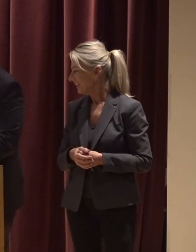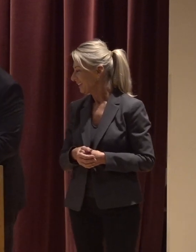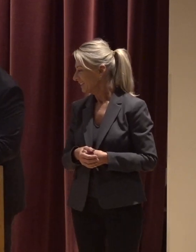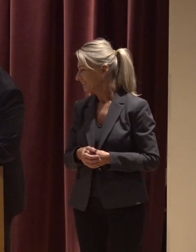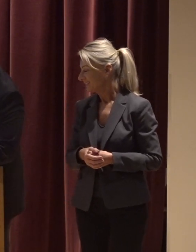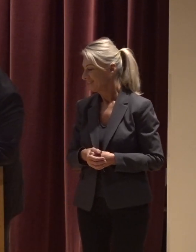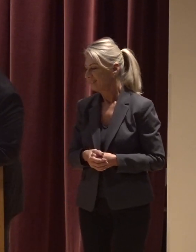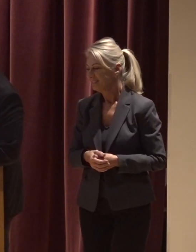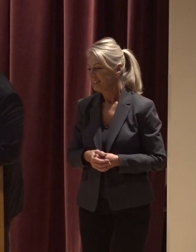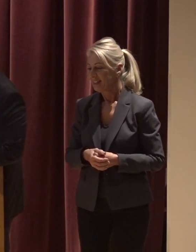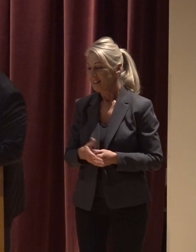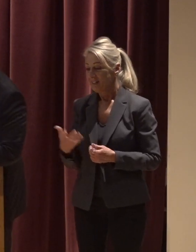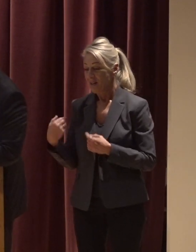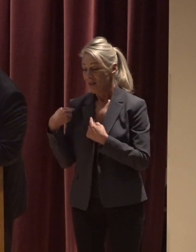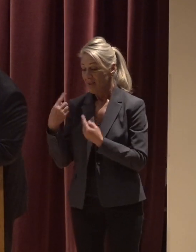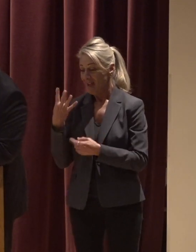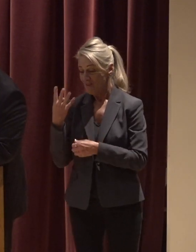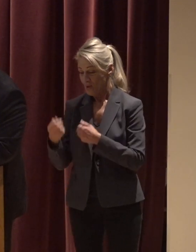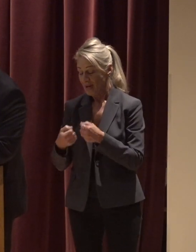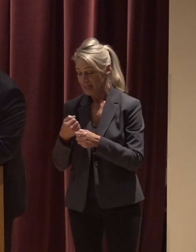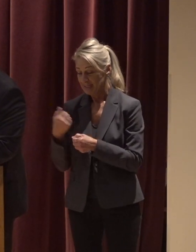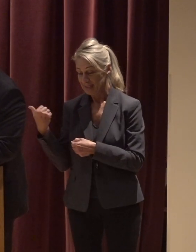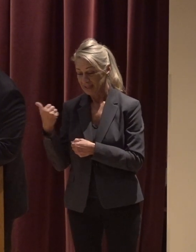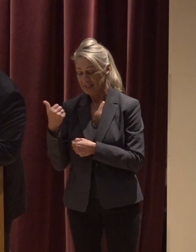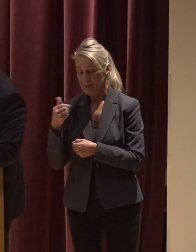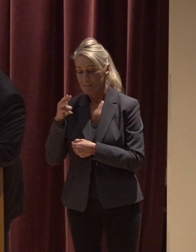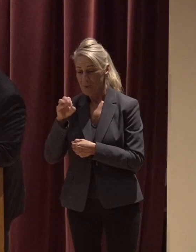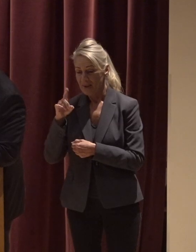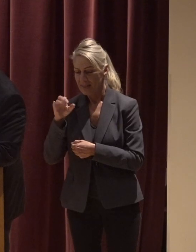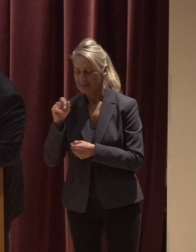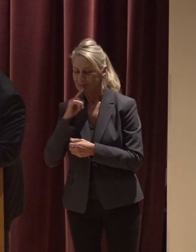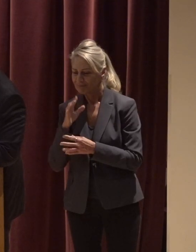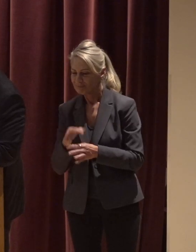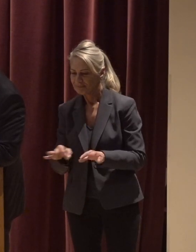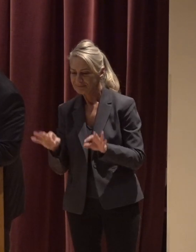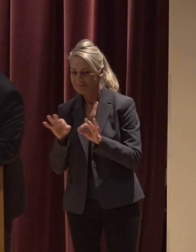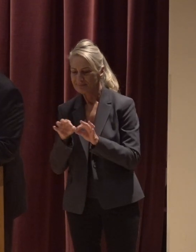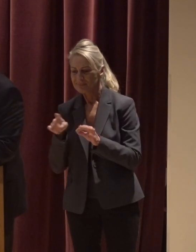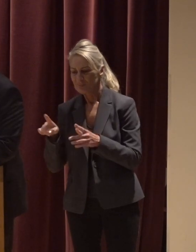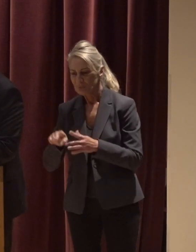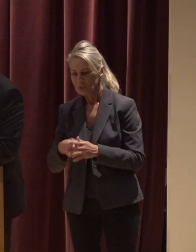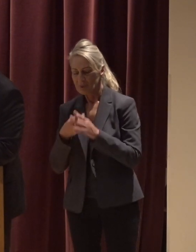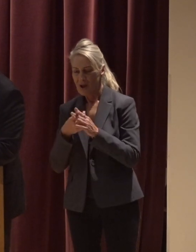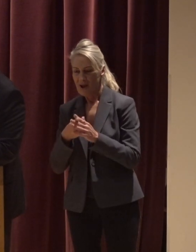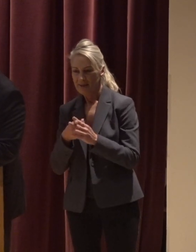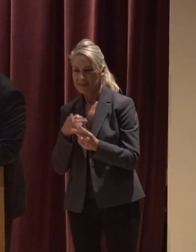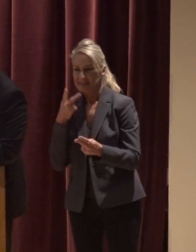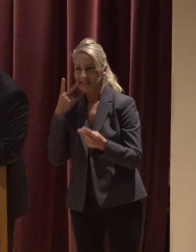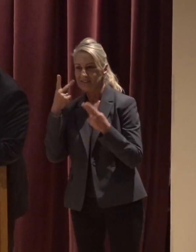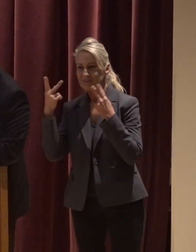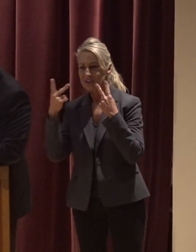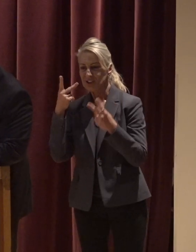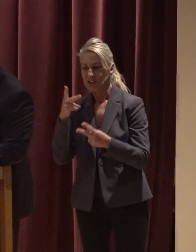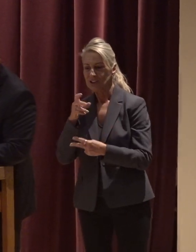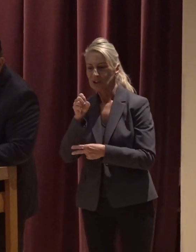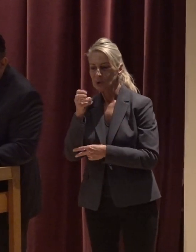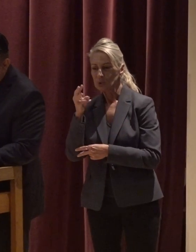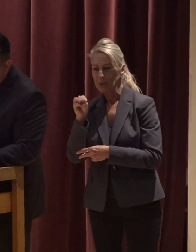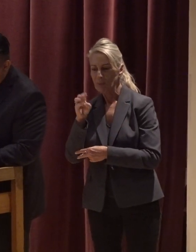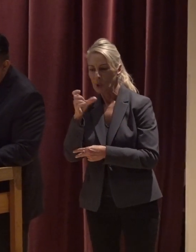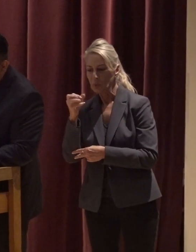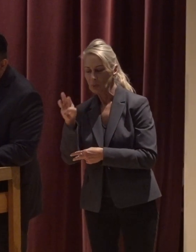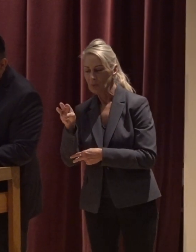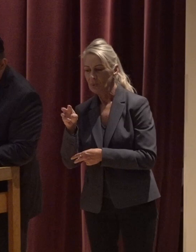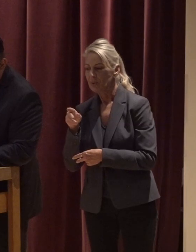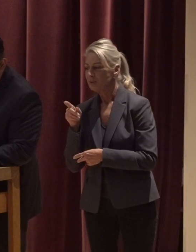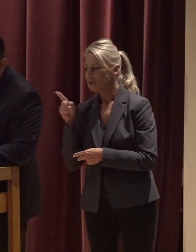Over the past four years, Meredith has been instrumental in implementing the vision of the stream crew And in the process has